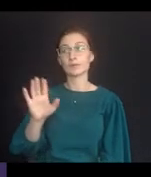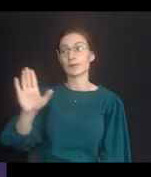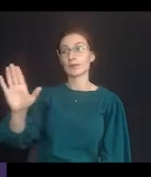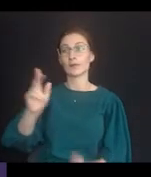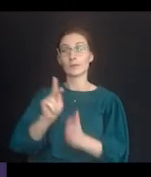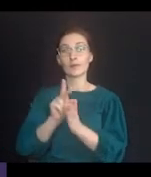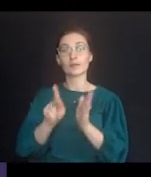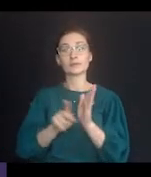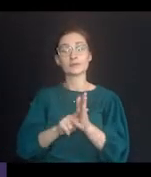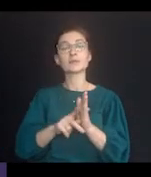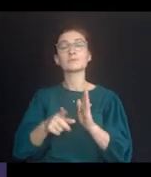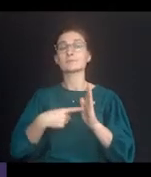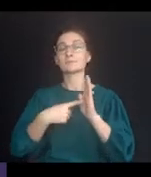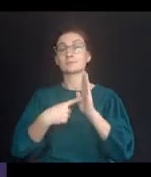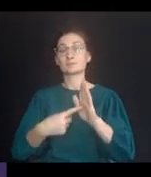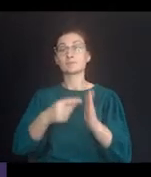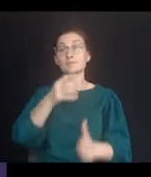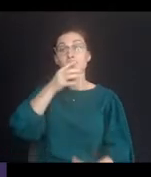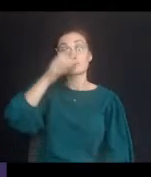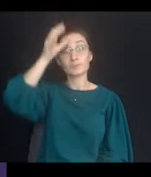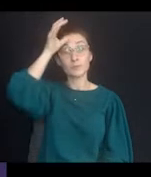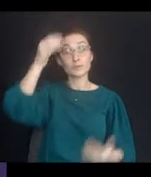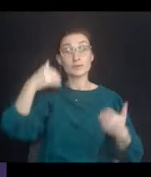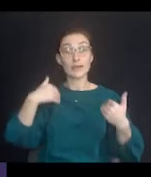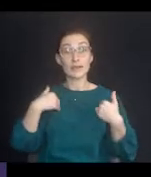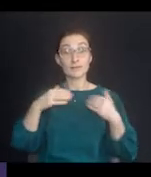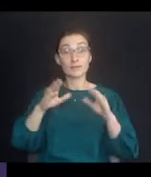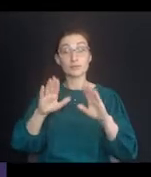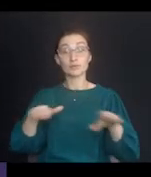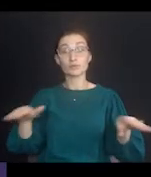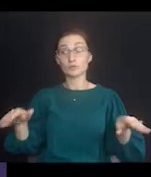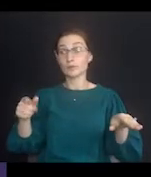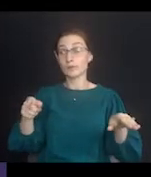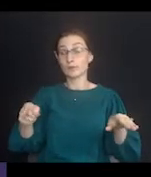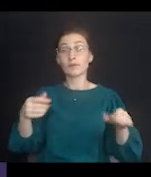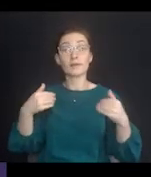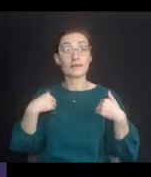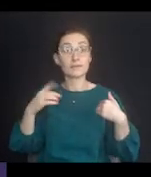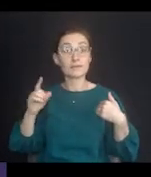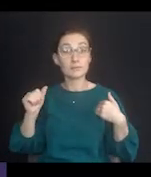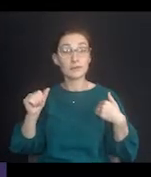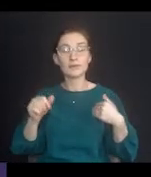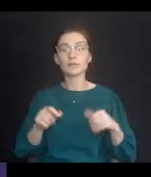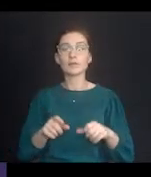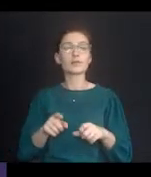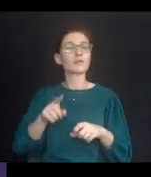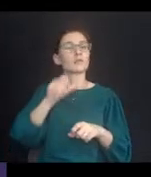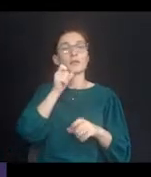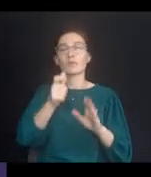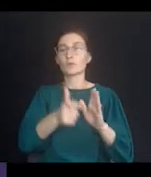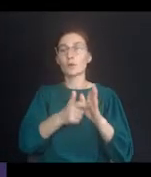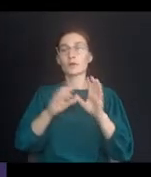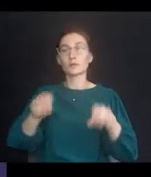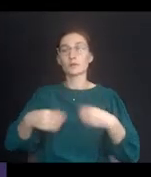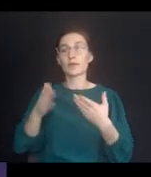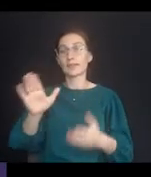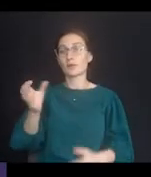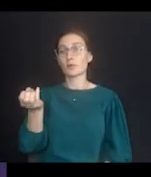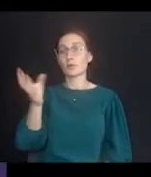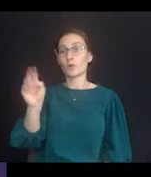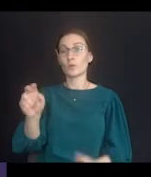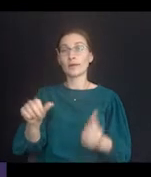OCR policy further provides that parents of children with disabilities may not be required to provide their own aids and